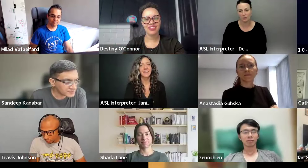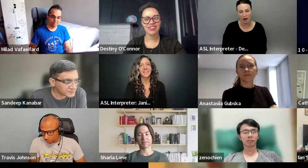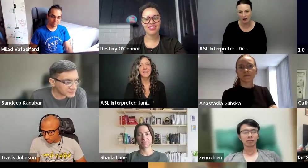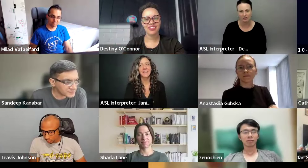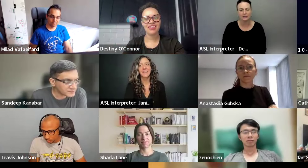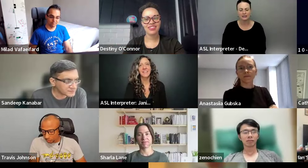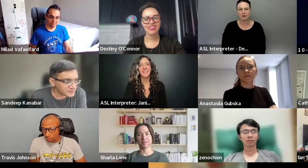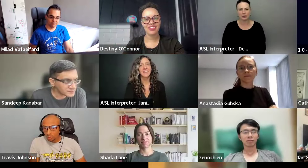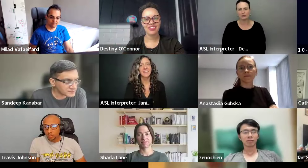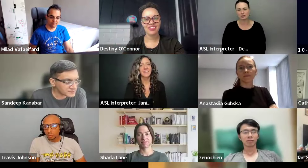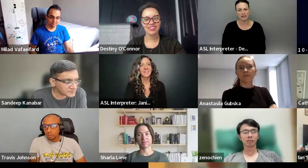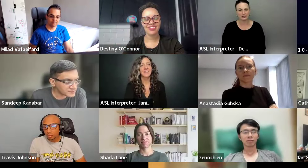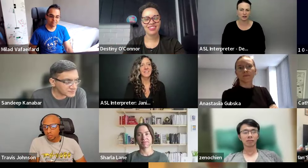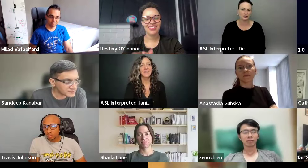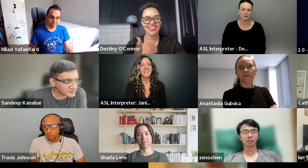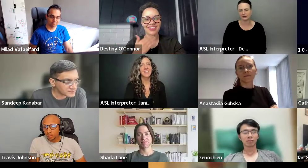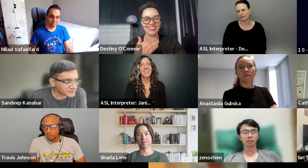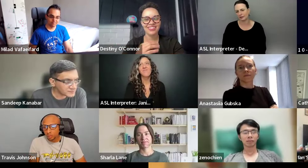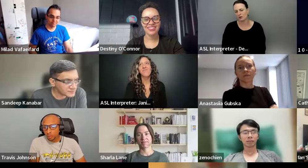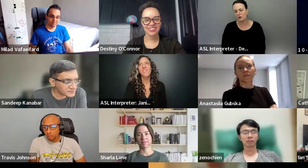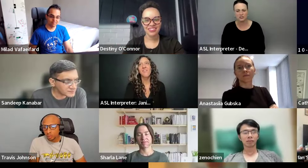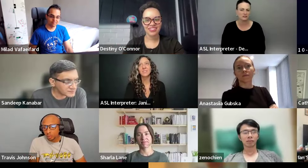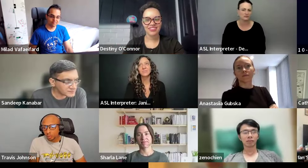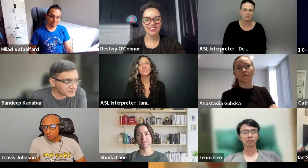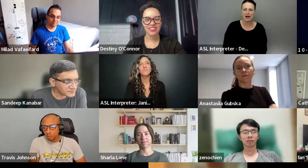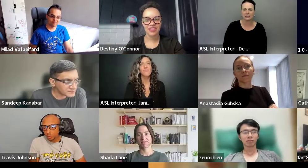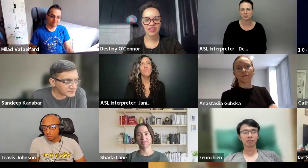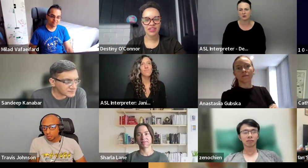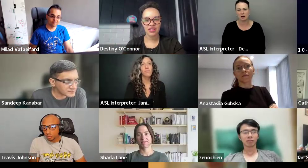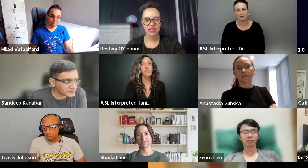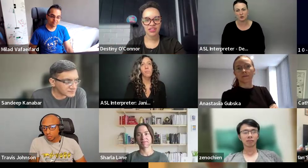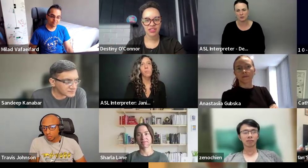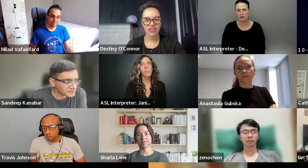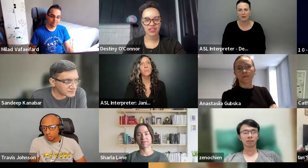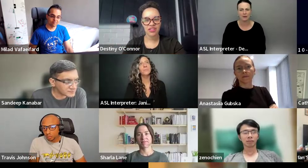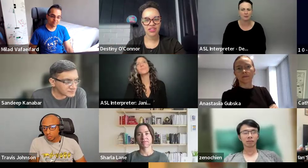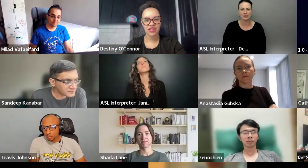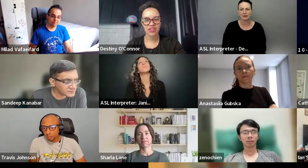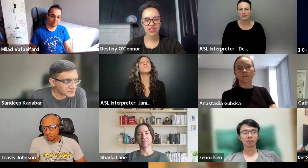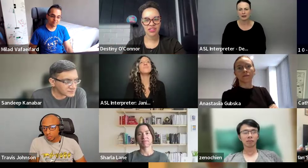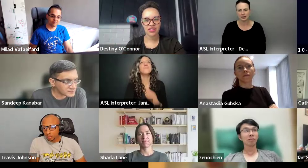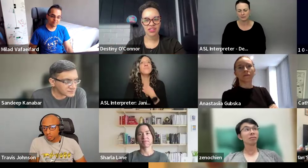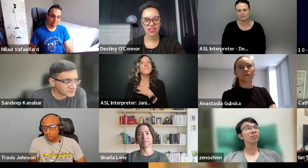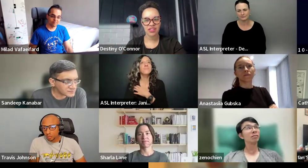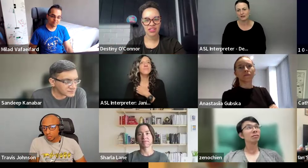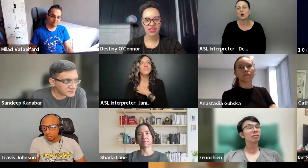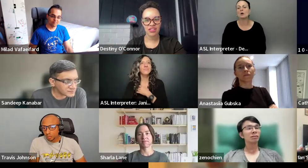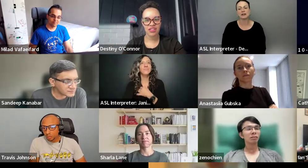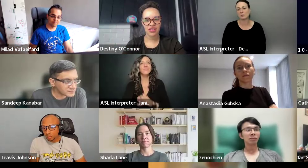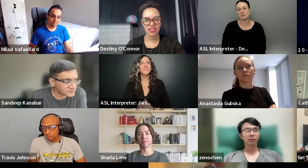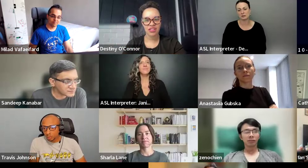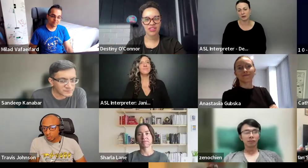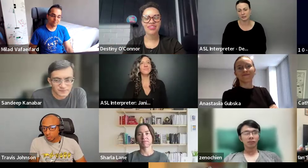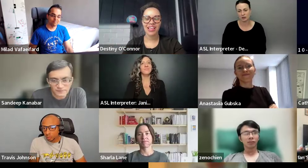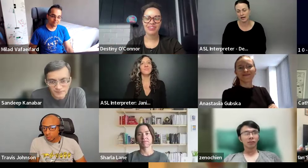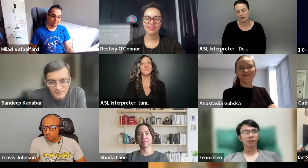like it went well, we were able to take turns. We've got a lot of good questions and feedback. So, um, a few people came up, um, Oh,